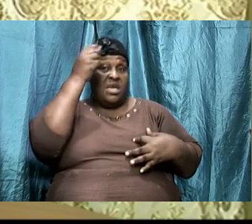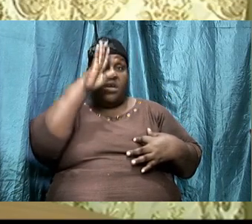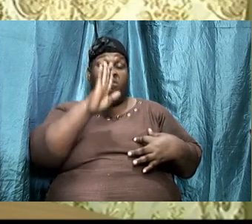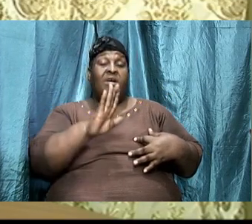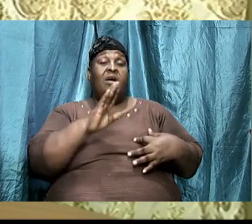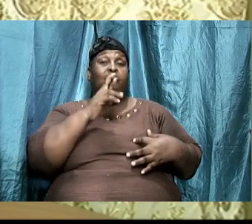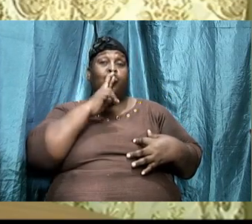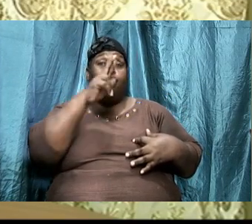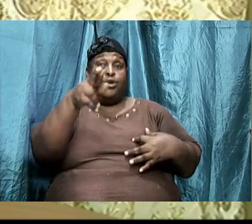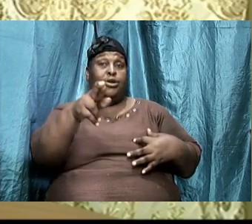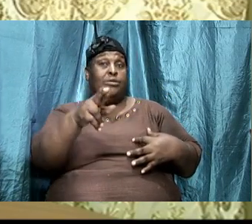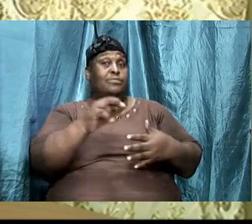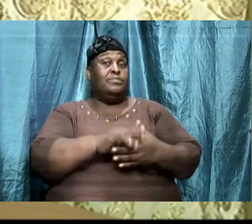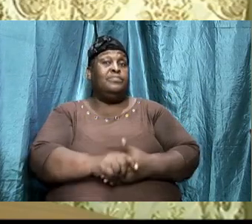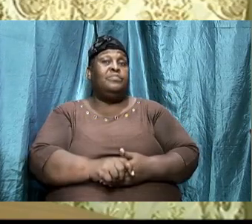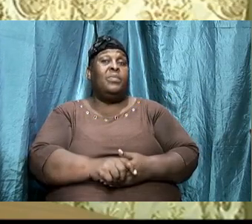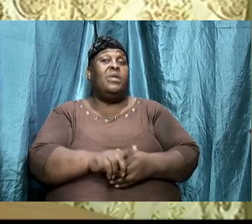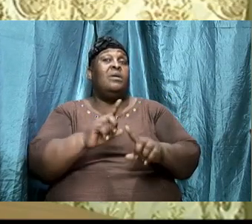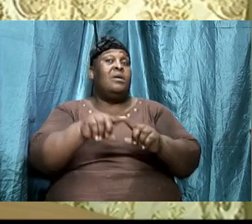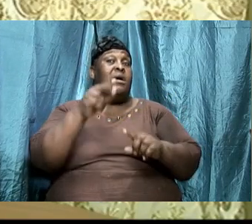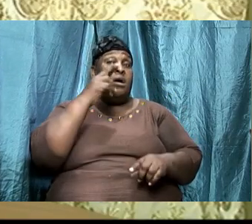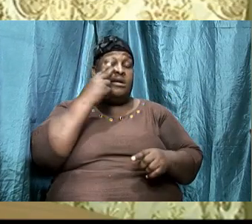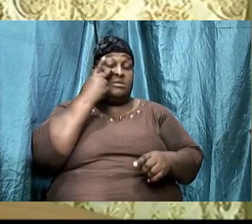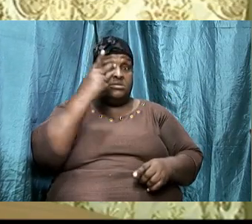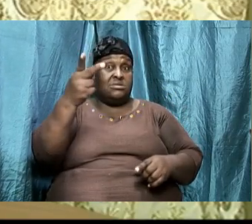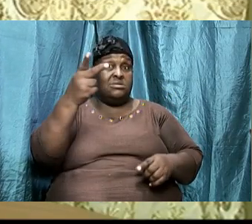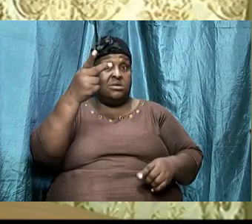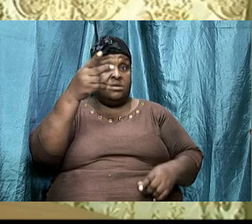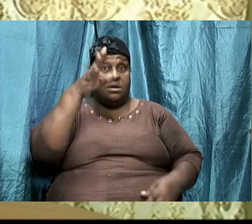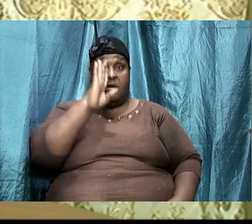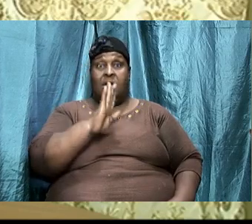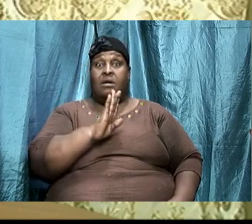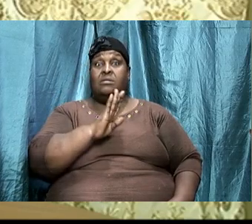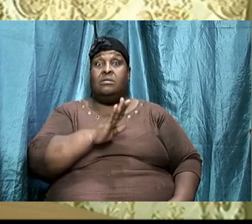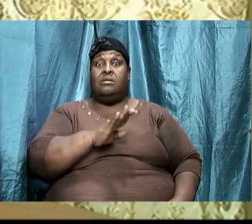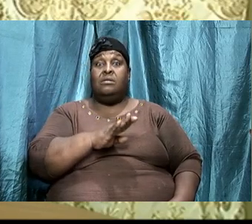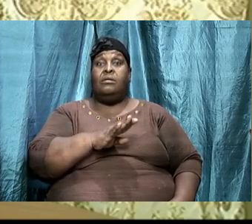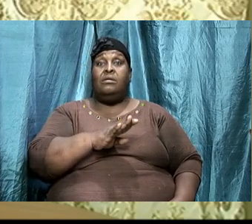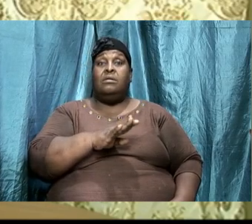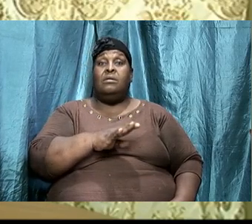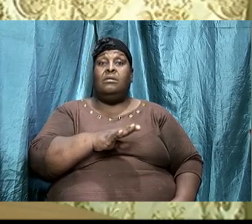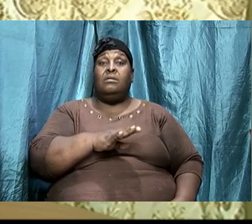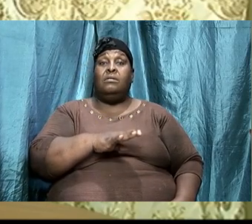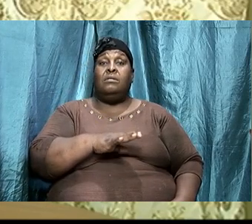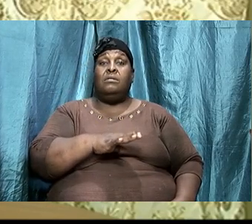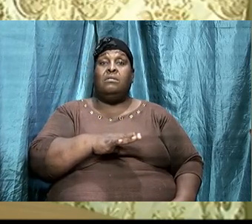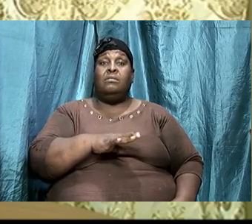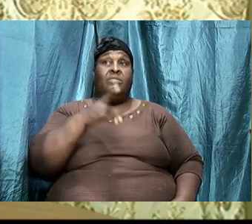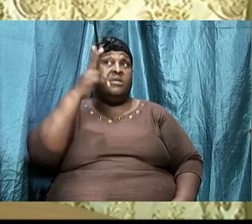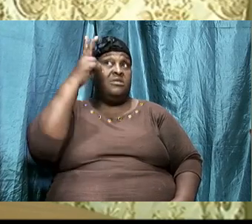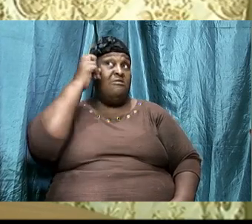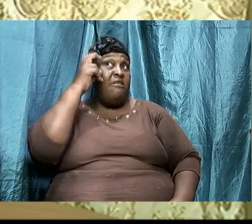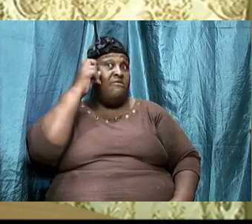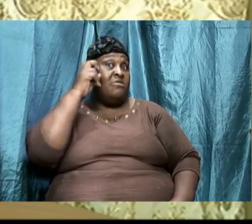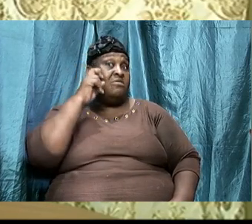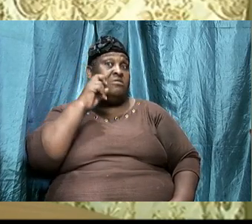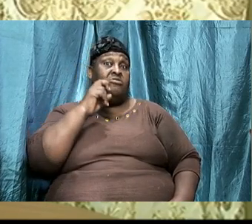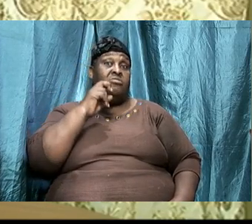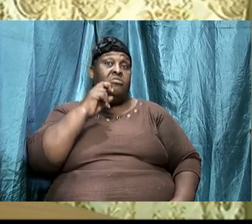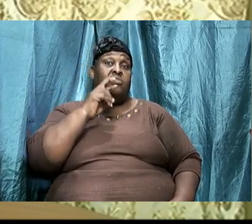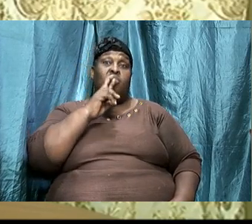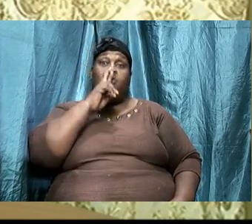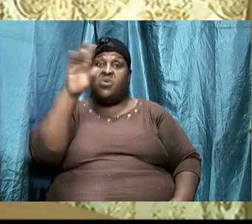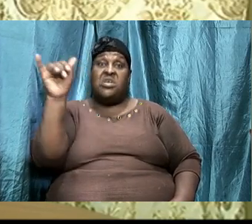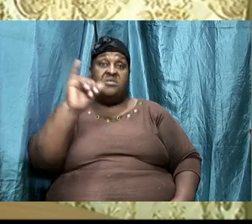real, you can't see him. The enemy is also real. He's not a fictitious enemy.